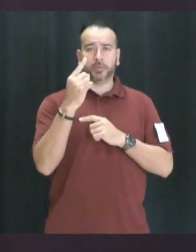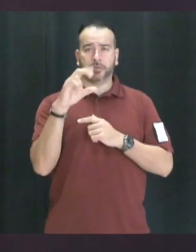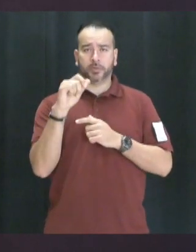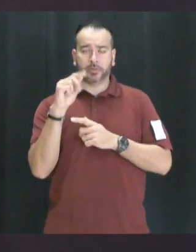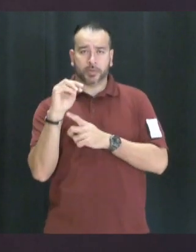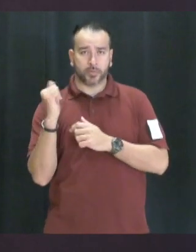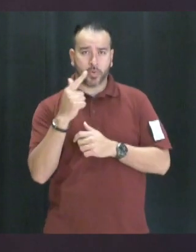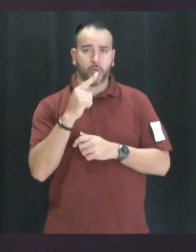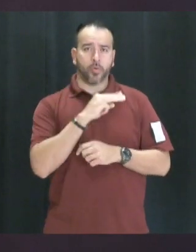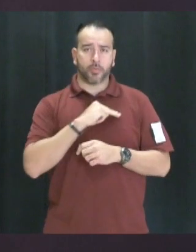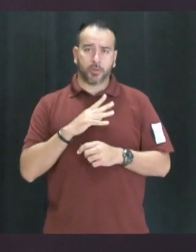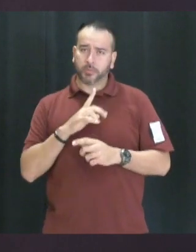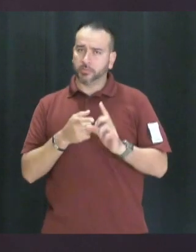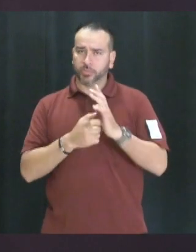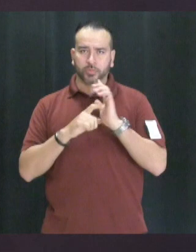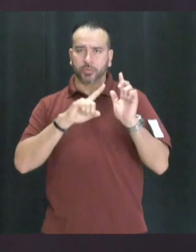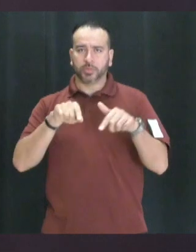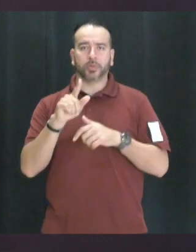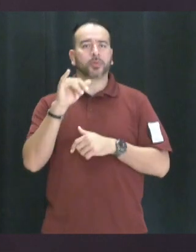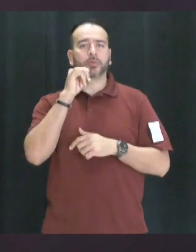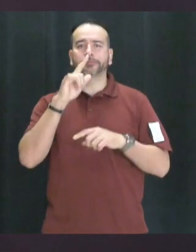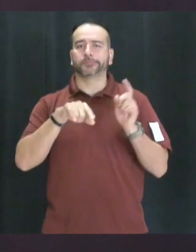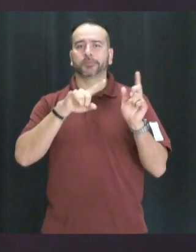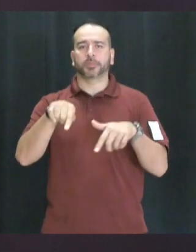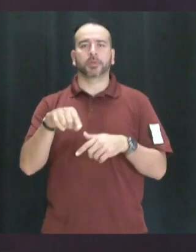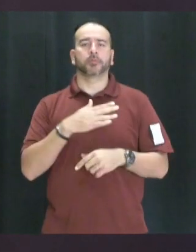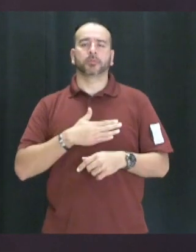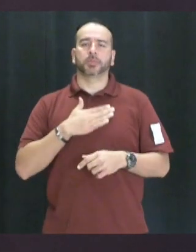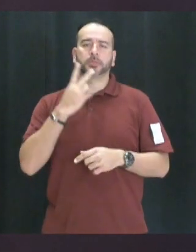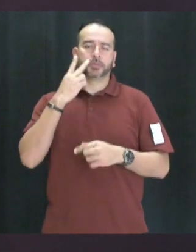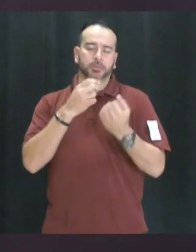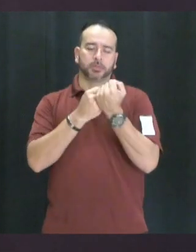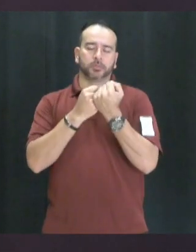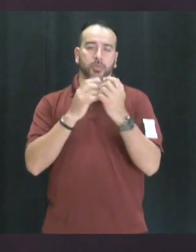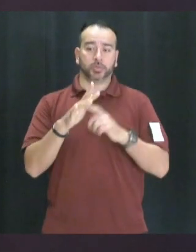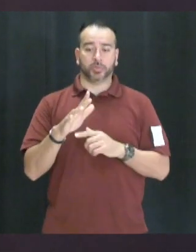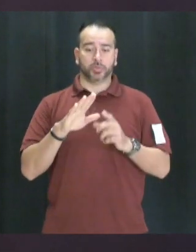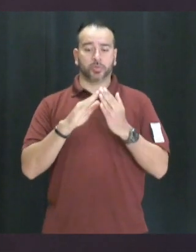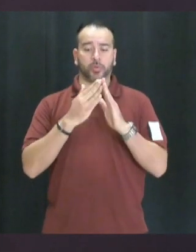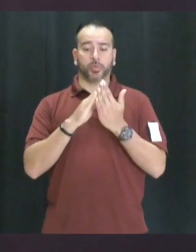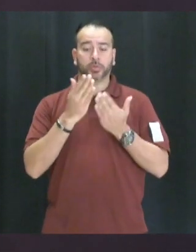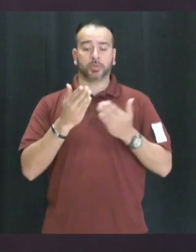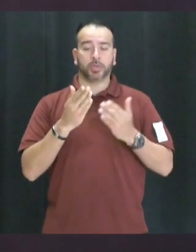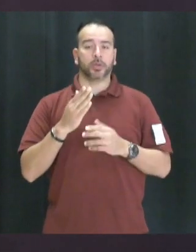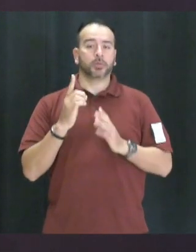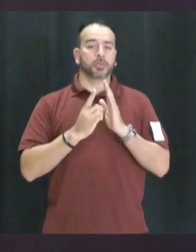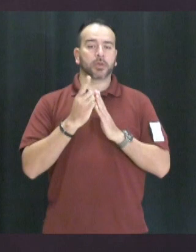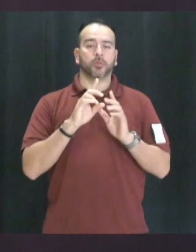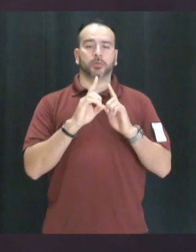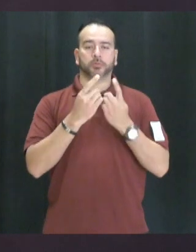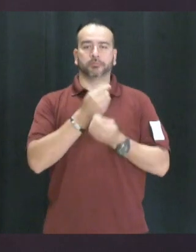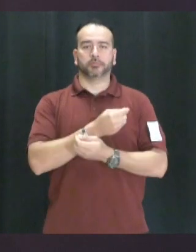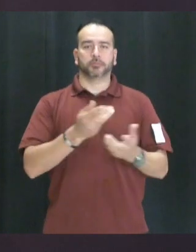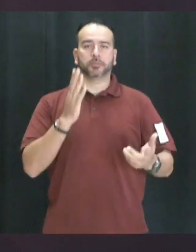All club members are required to attend. If you are unable to attend, please see your sponsor. Community service hours and donuts will be provided.